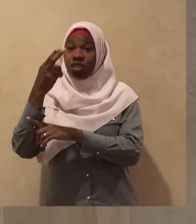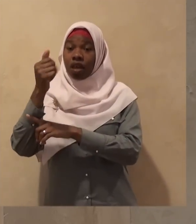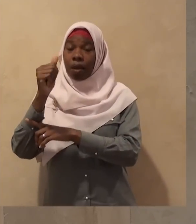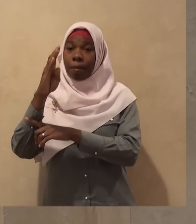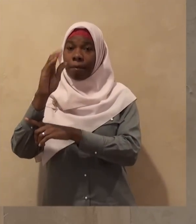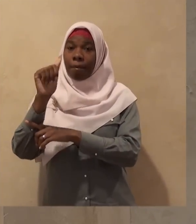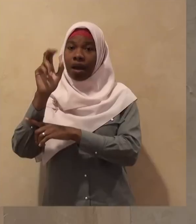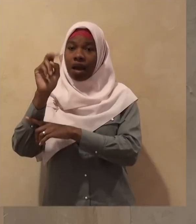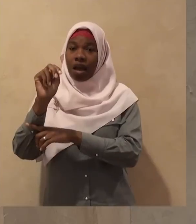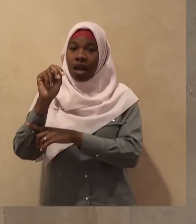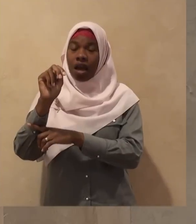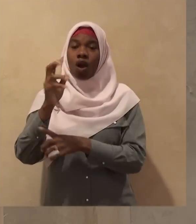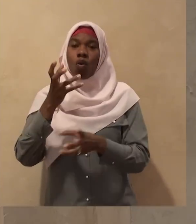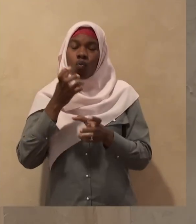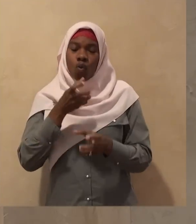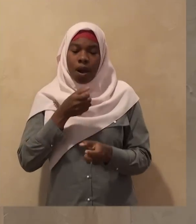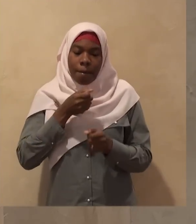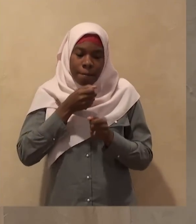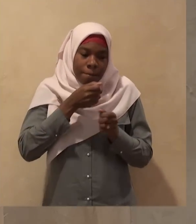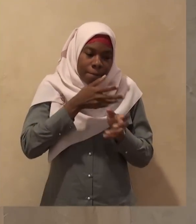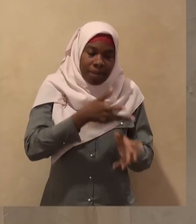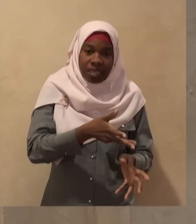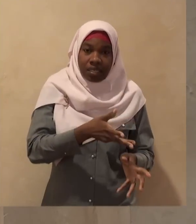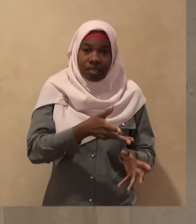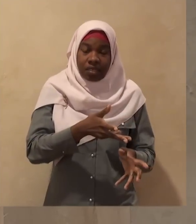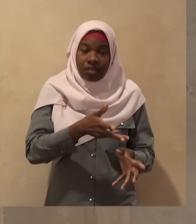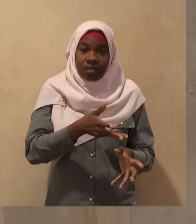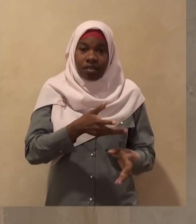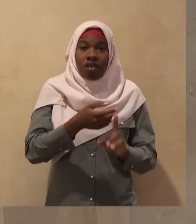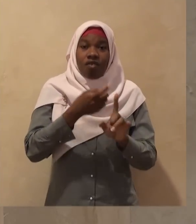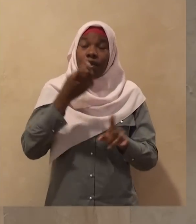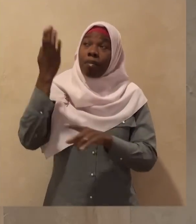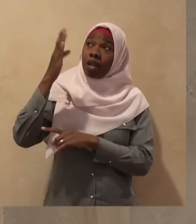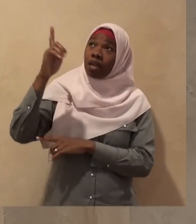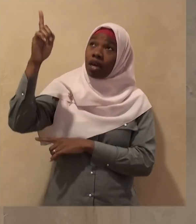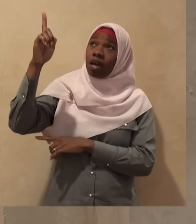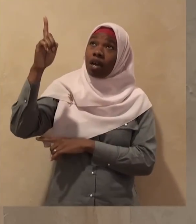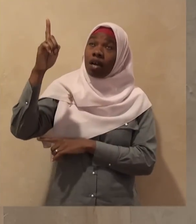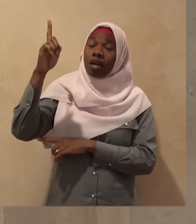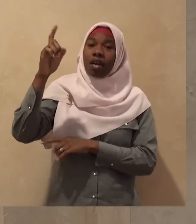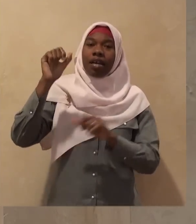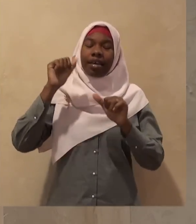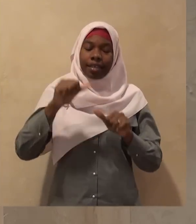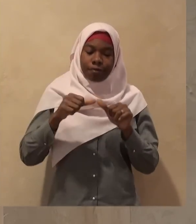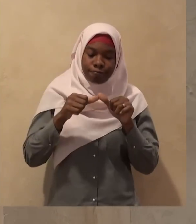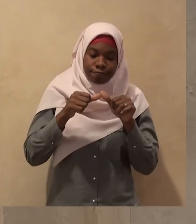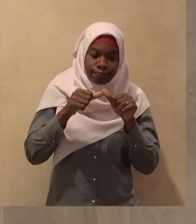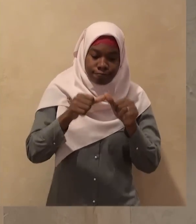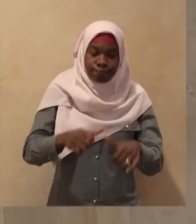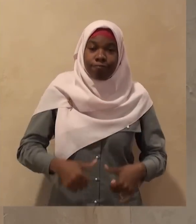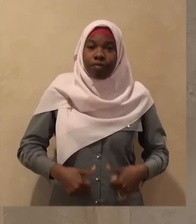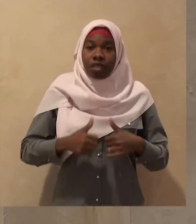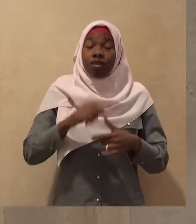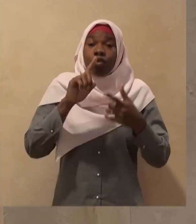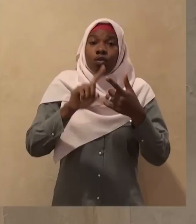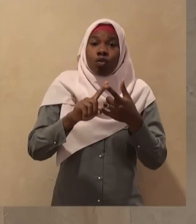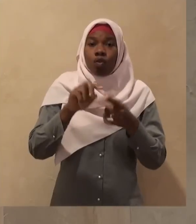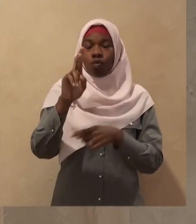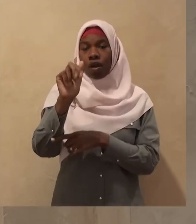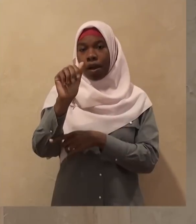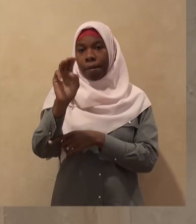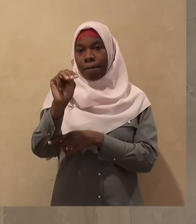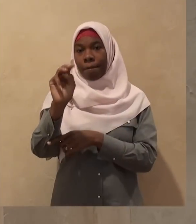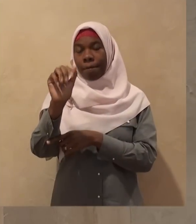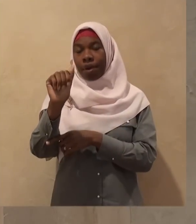of Ramadan because dear brothers and sisters the month of Rajab marks the